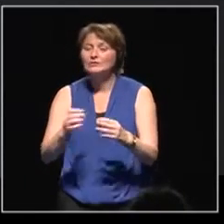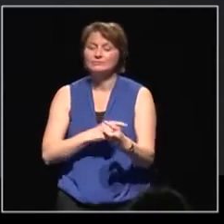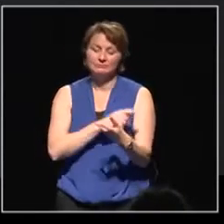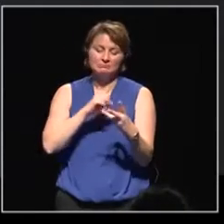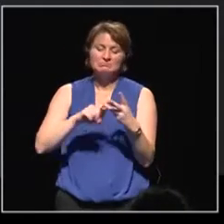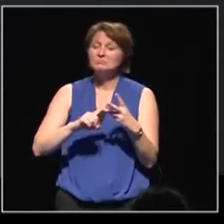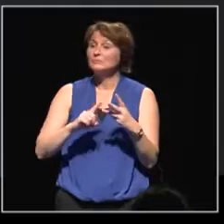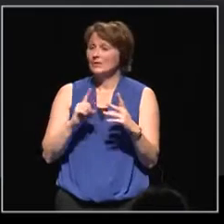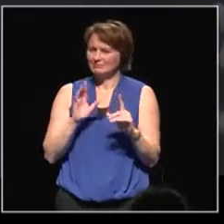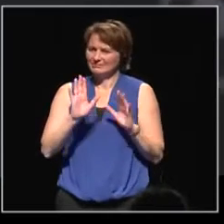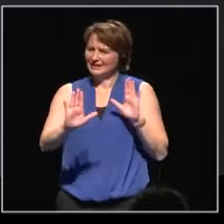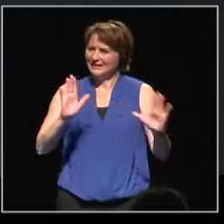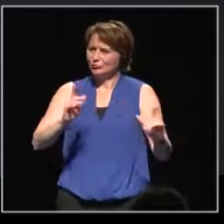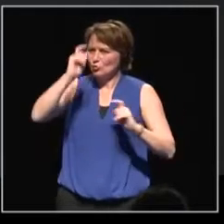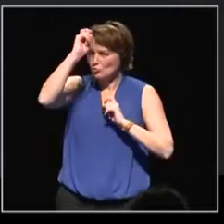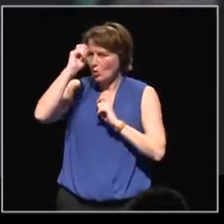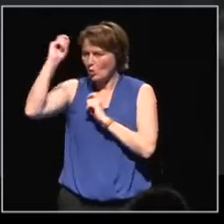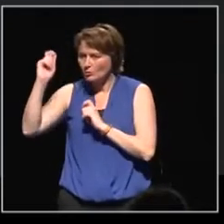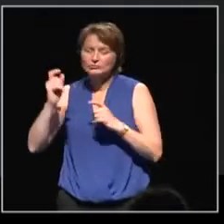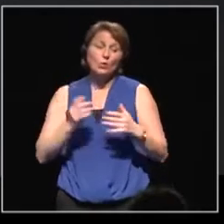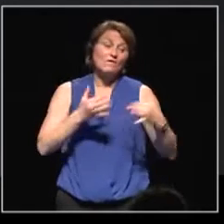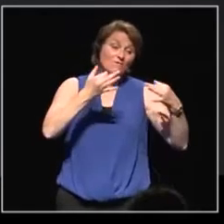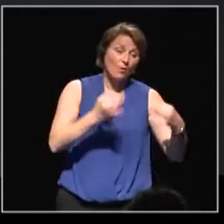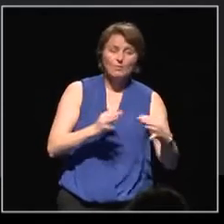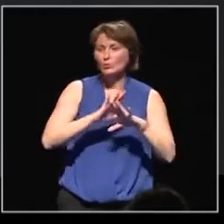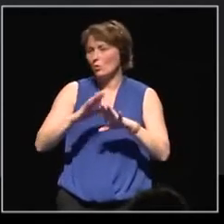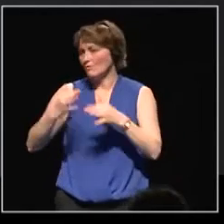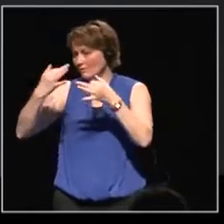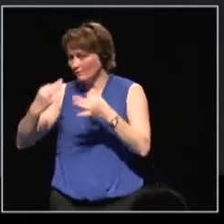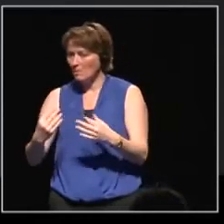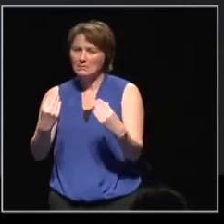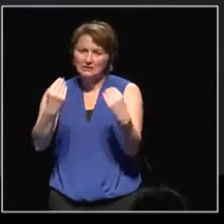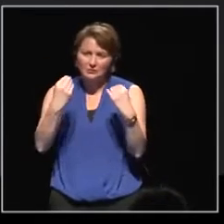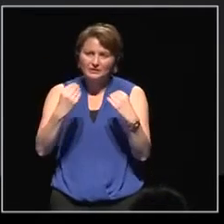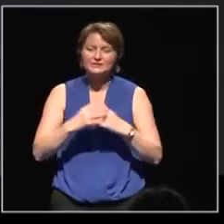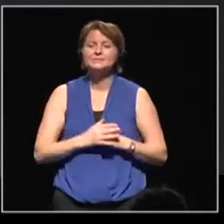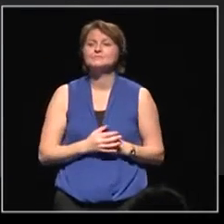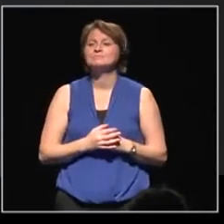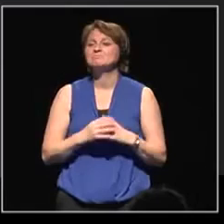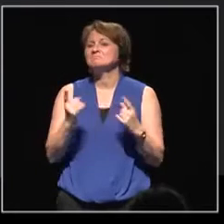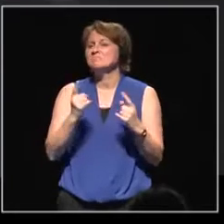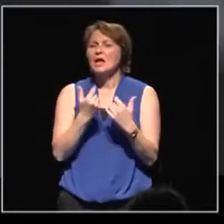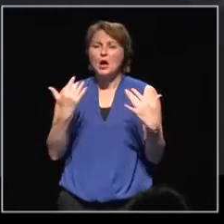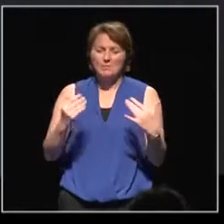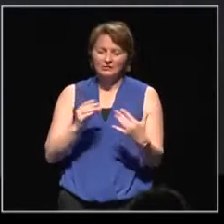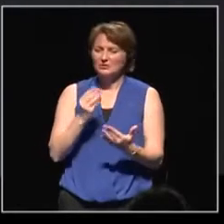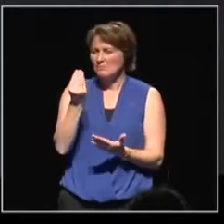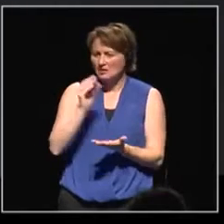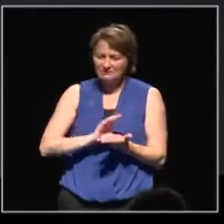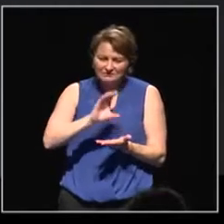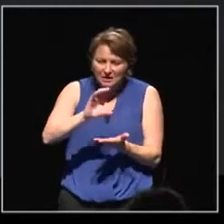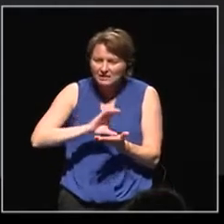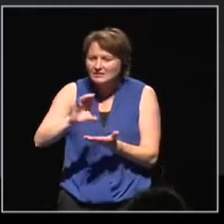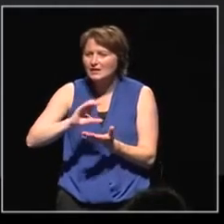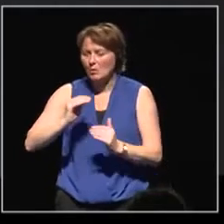roles, formal education, non-formal education, and so on. Funding levels, funding mechanisms. So